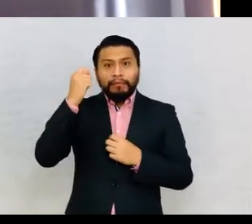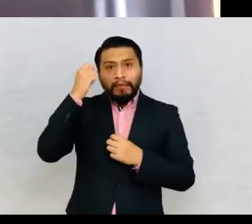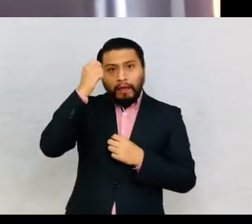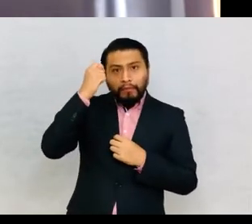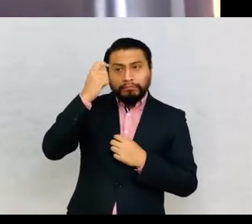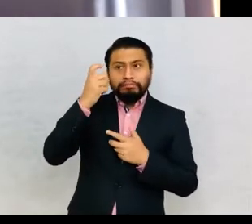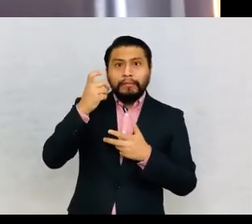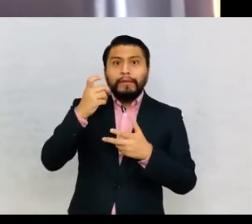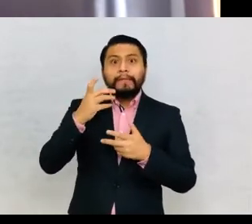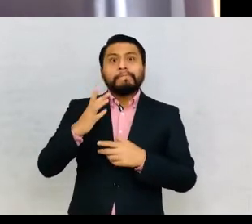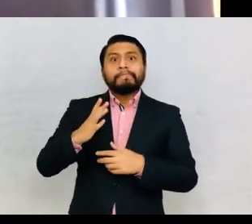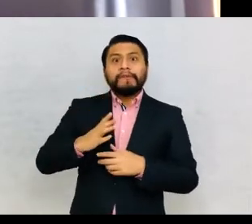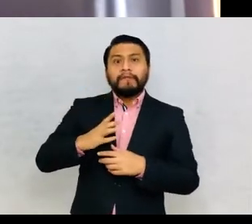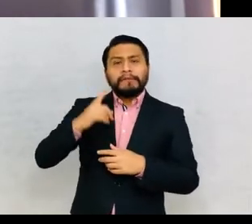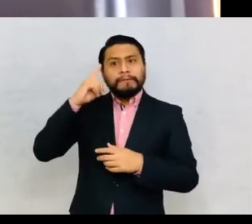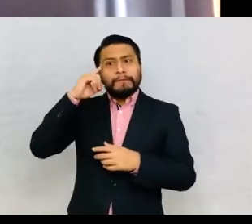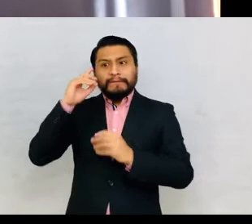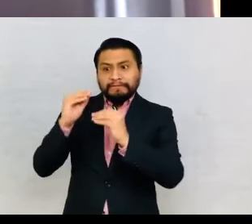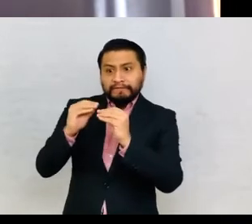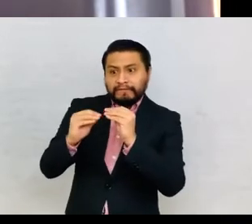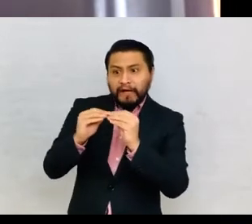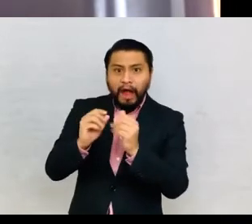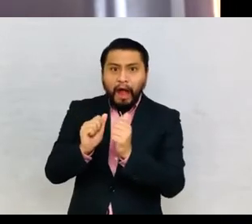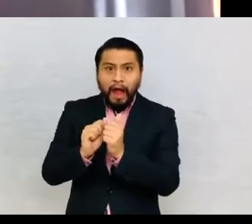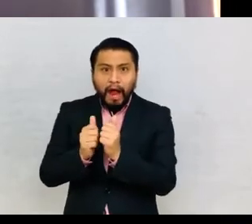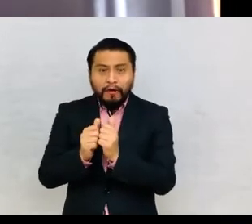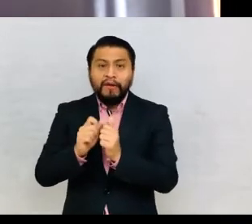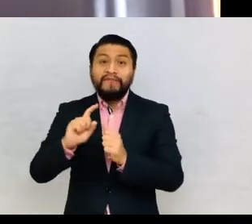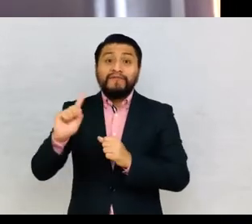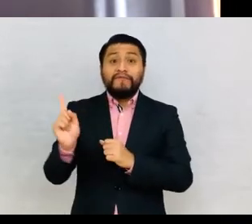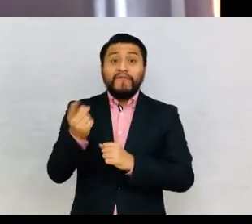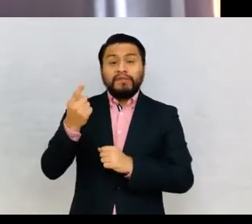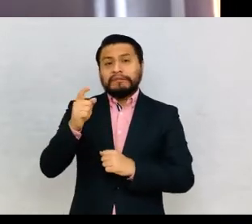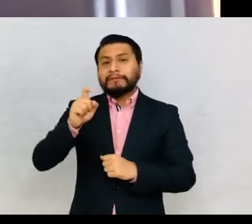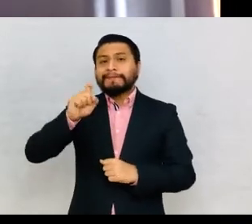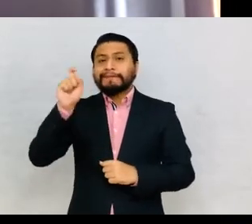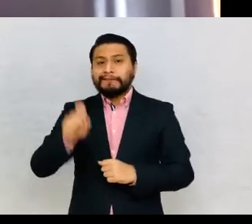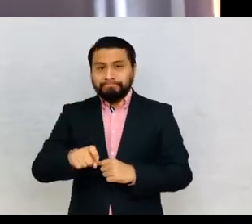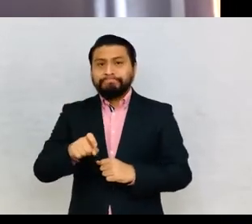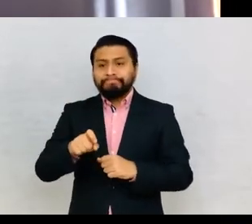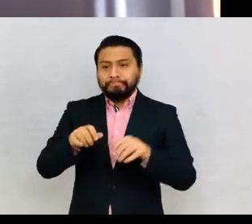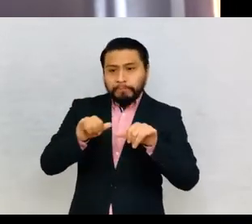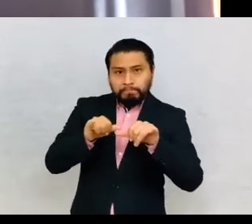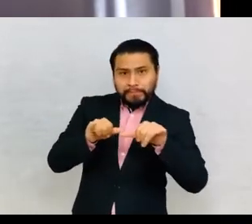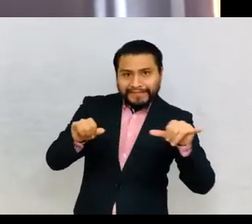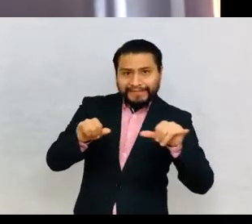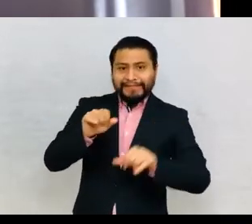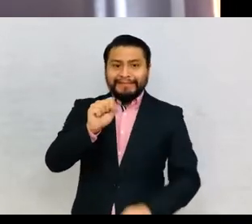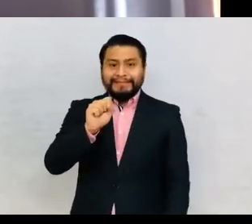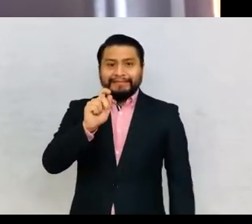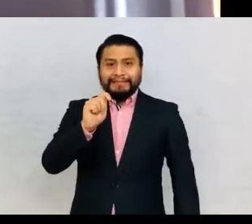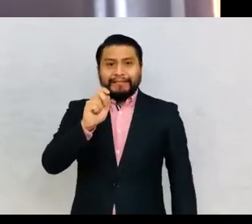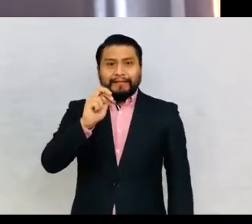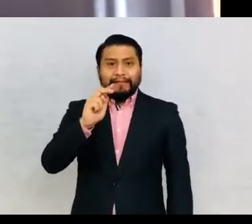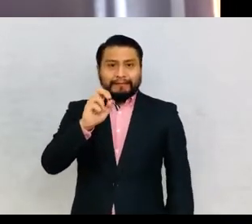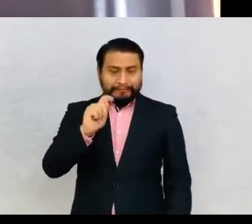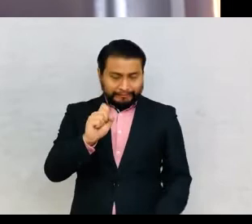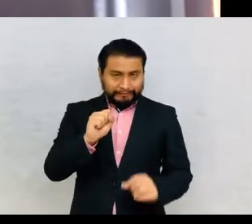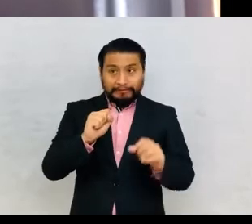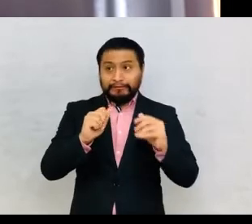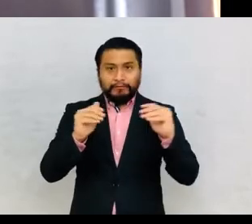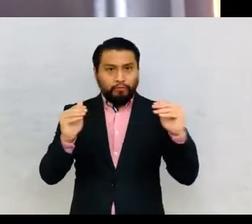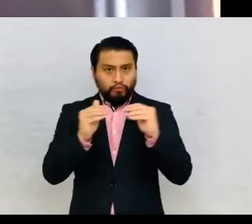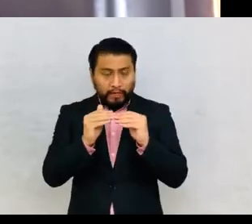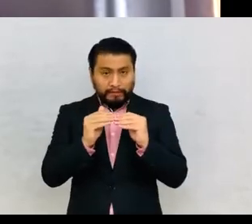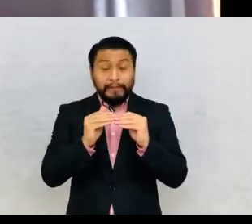were intended to be resolved by measuring or creating measurement standards. In this context, modern